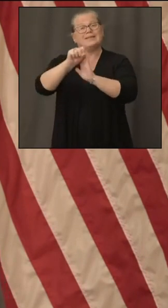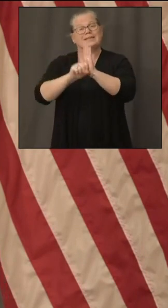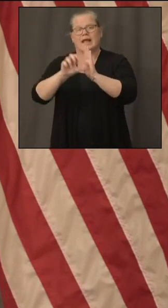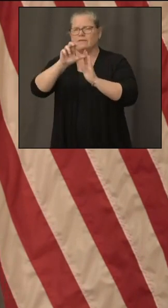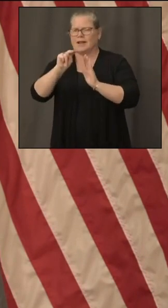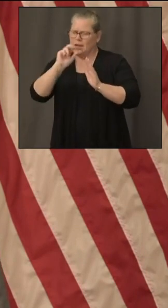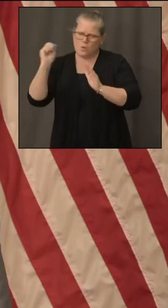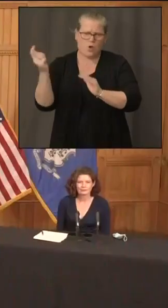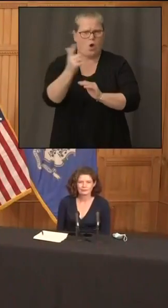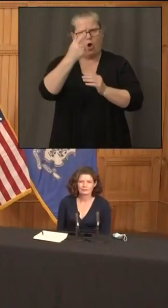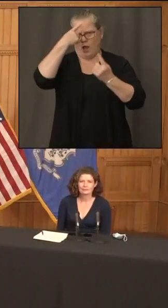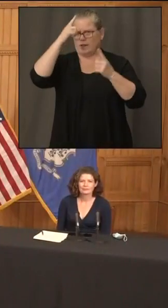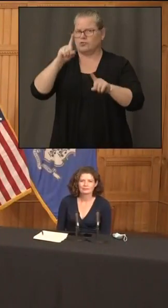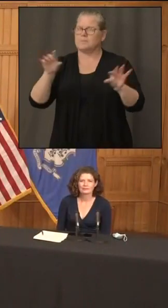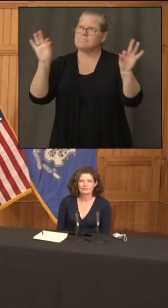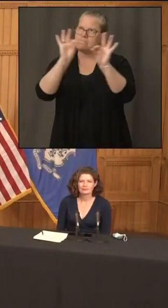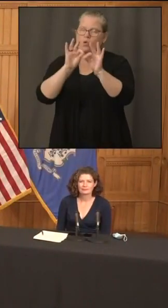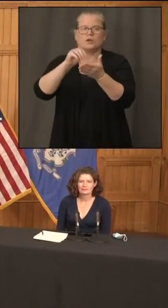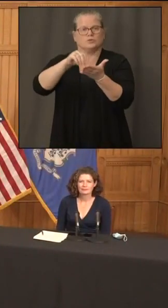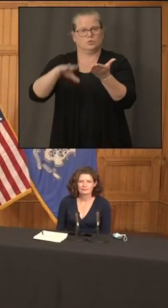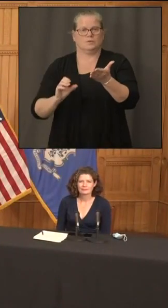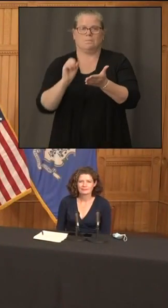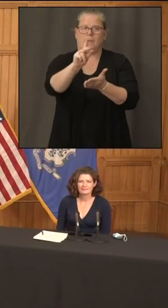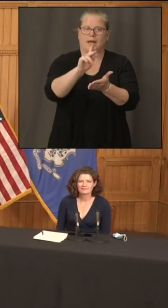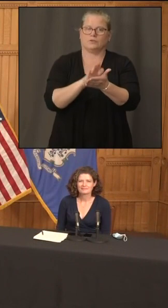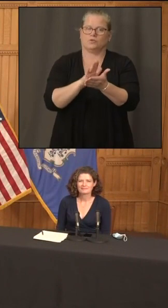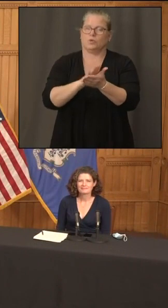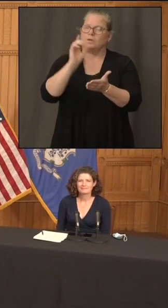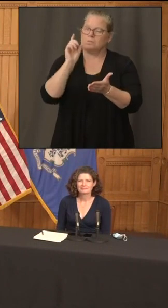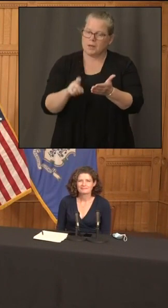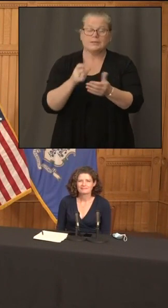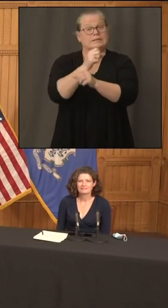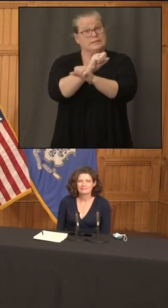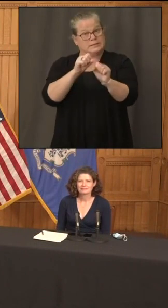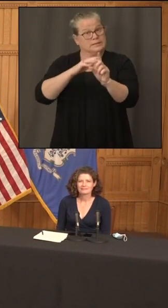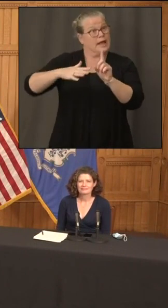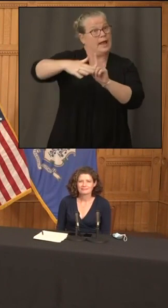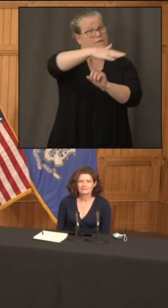fox 61